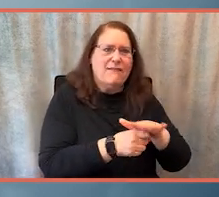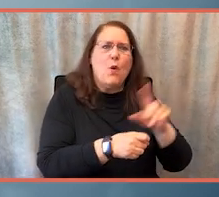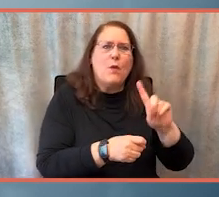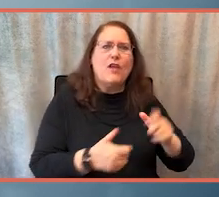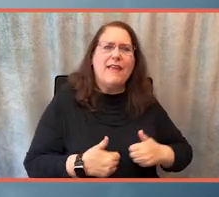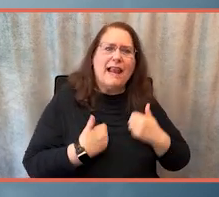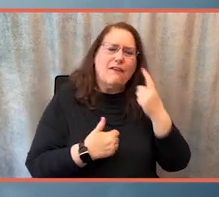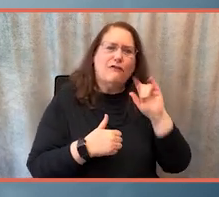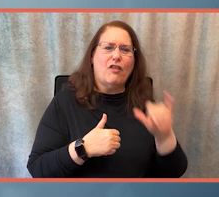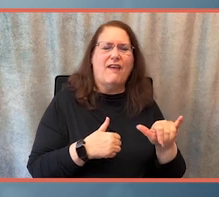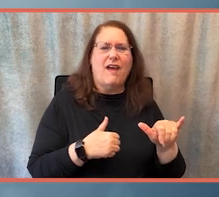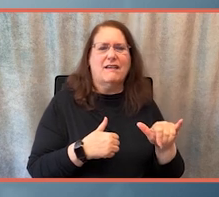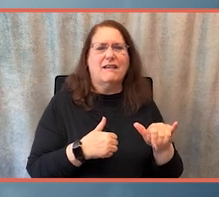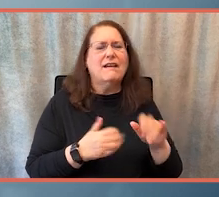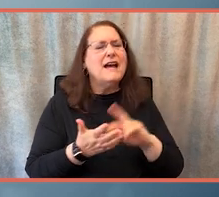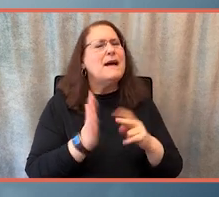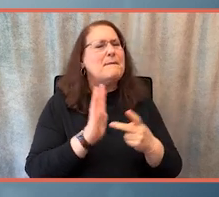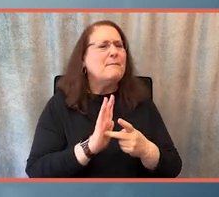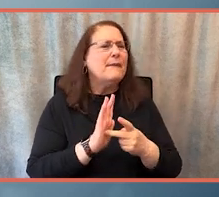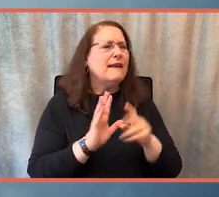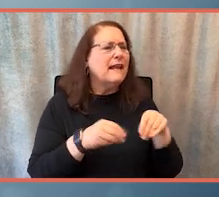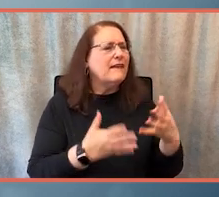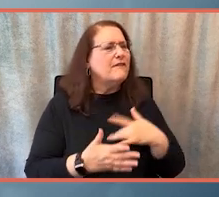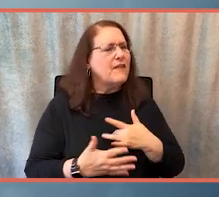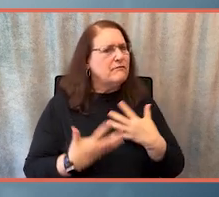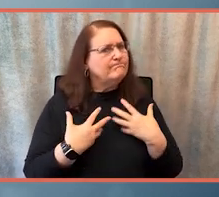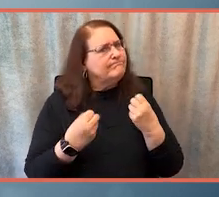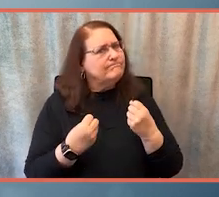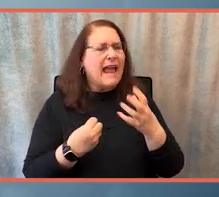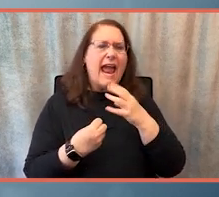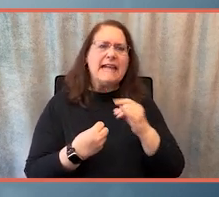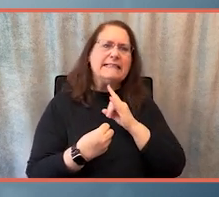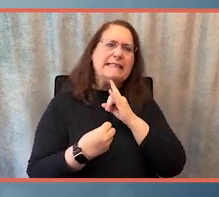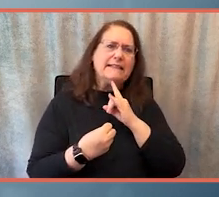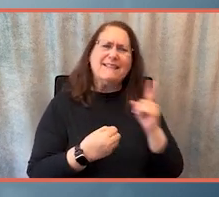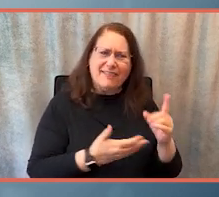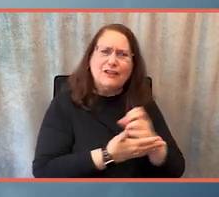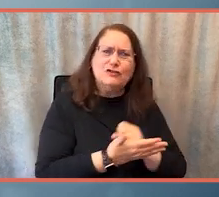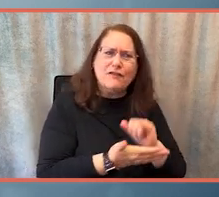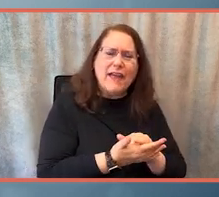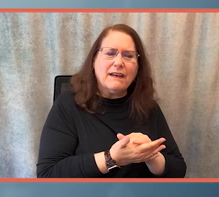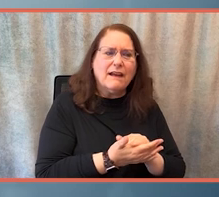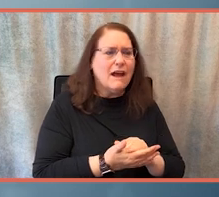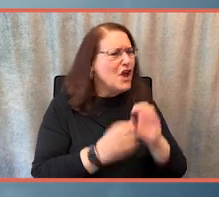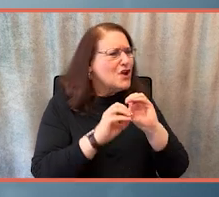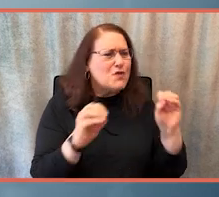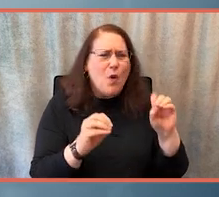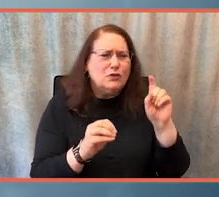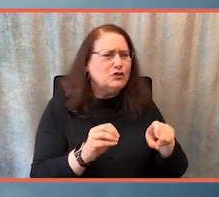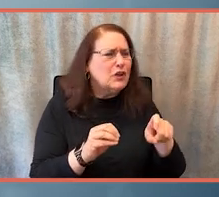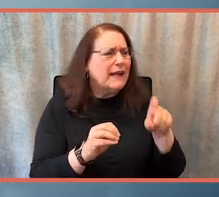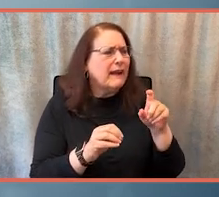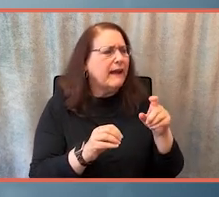do that. And that gives them the sense of wellbeing and dignity that they deserve. And nobody should have to have